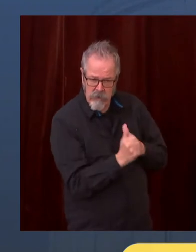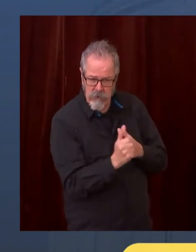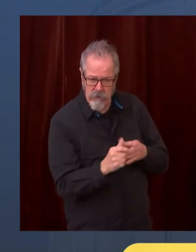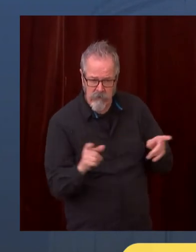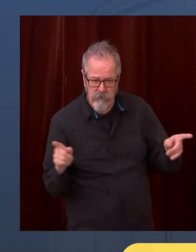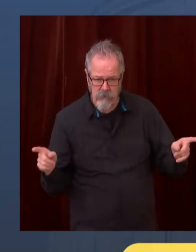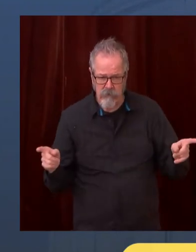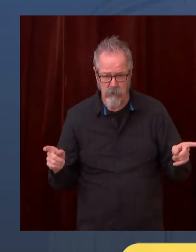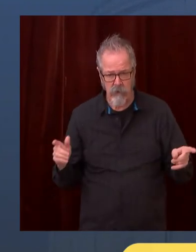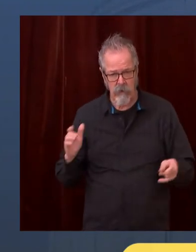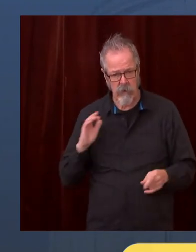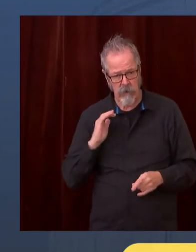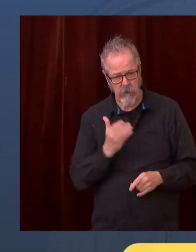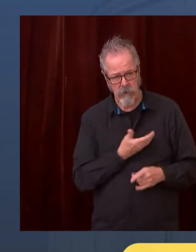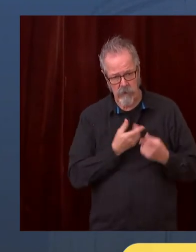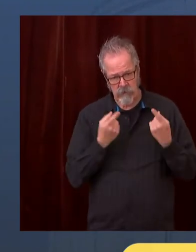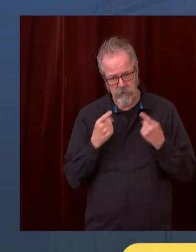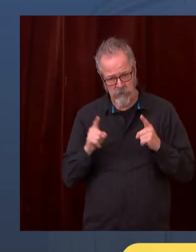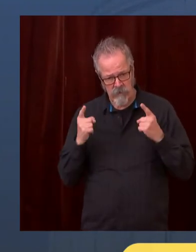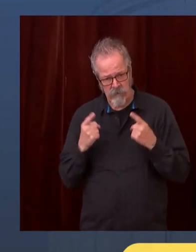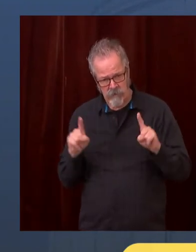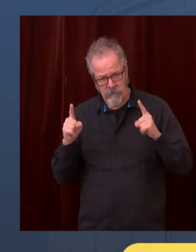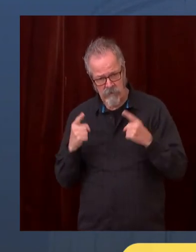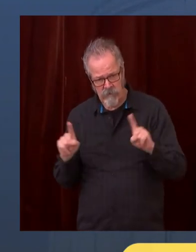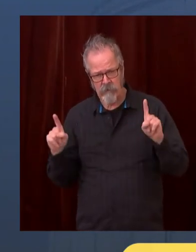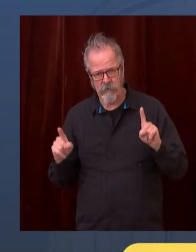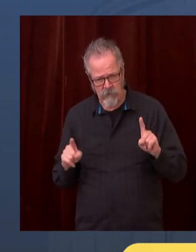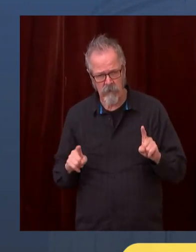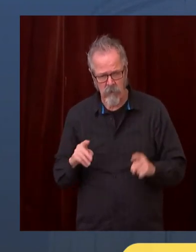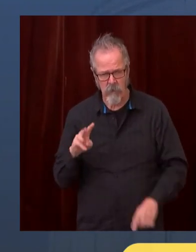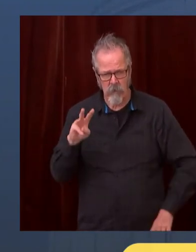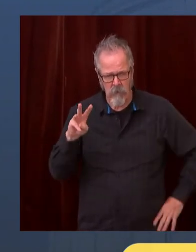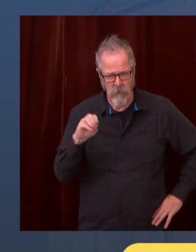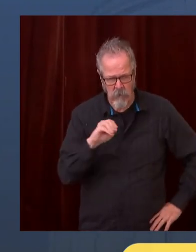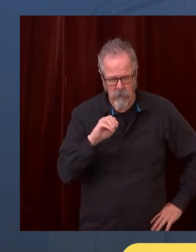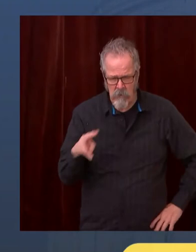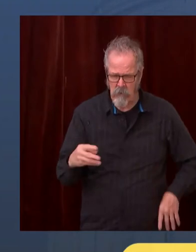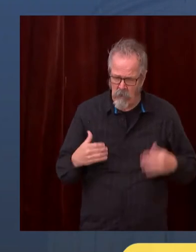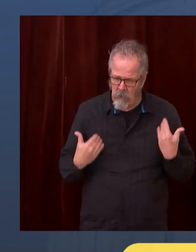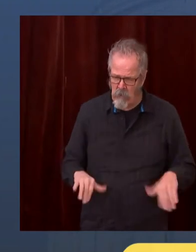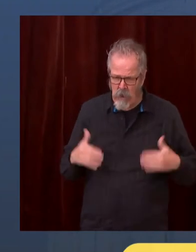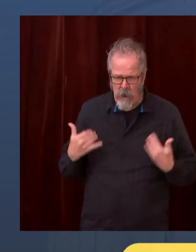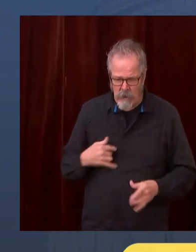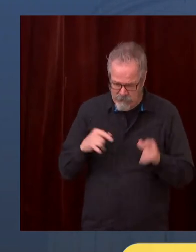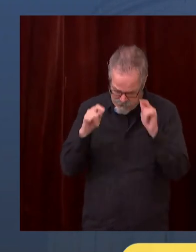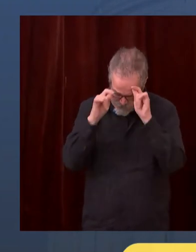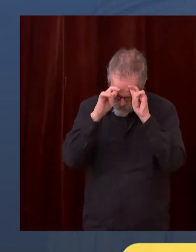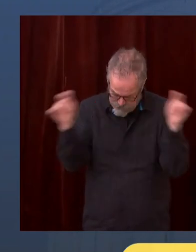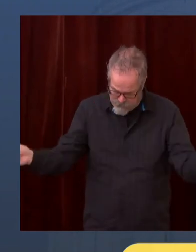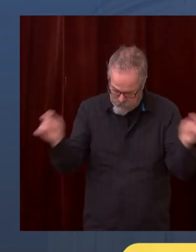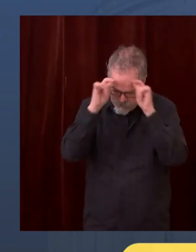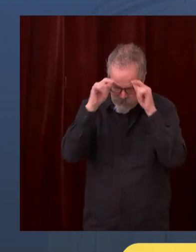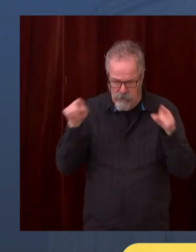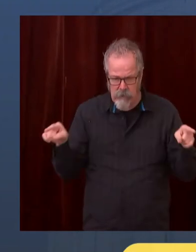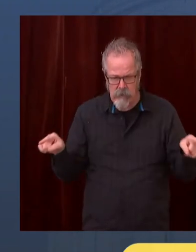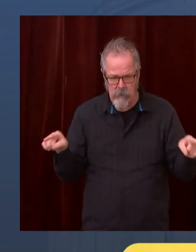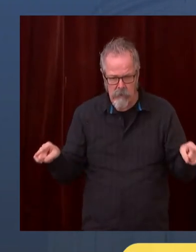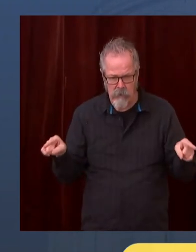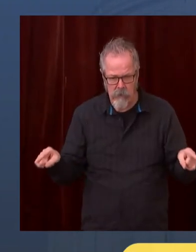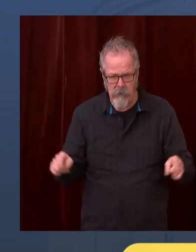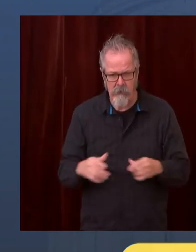in late October that had more infection rate than we did. To be in the top five when we were the first state to get hit,